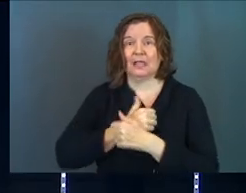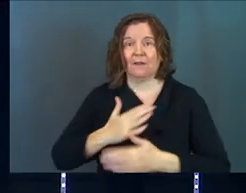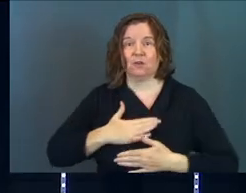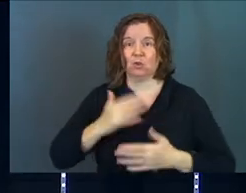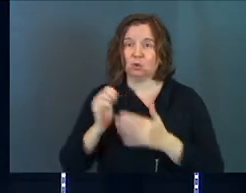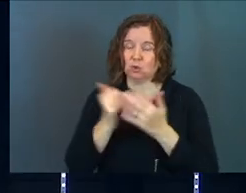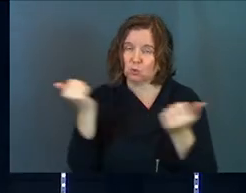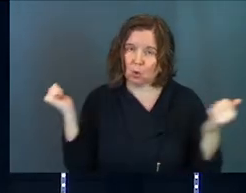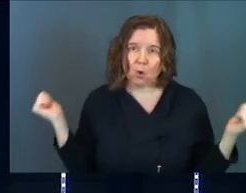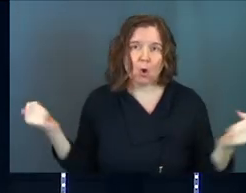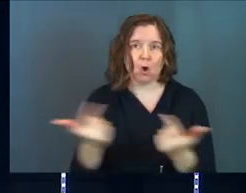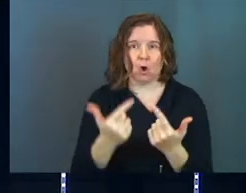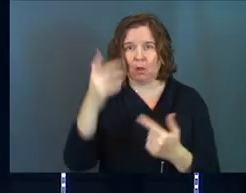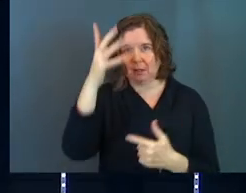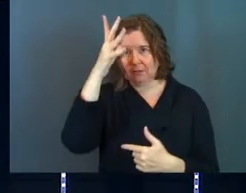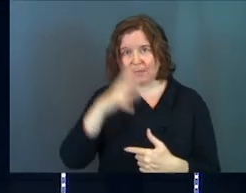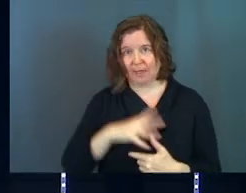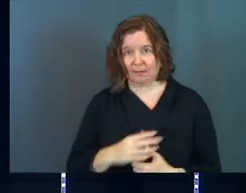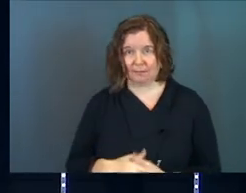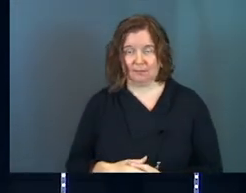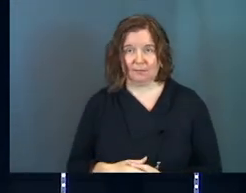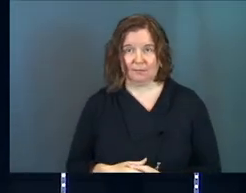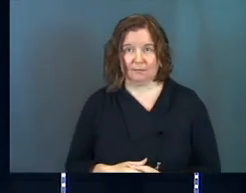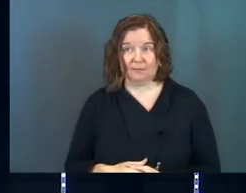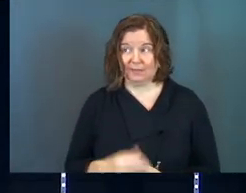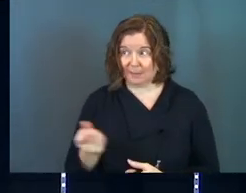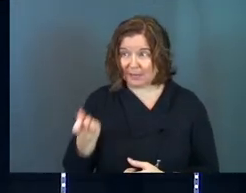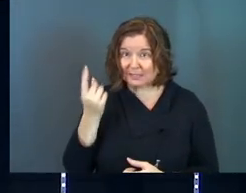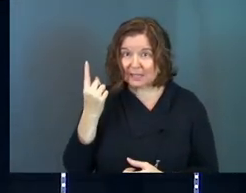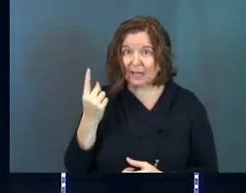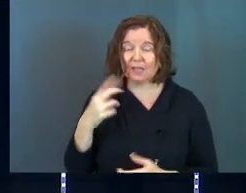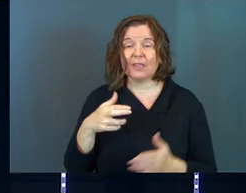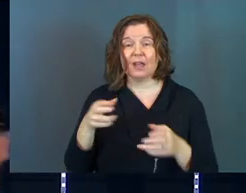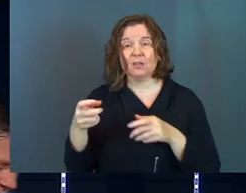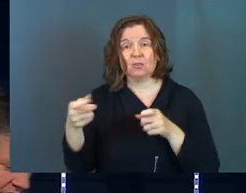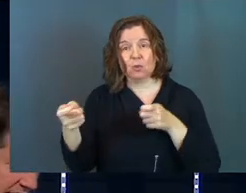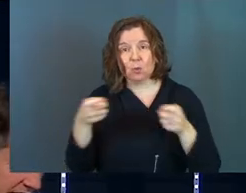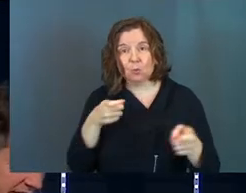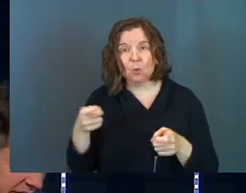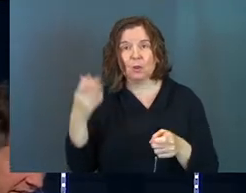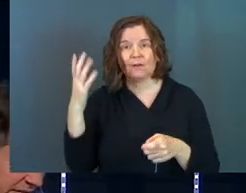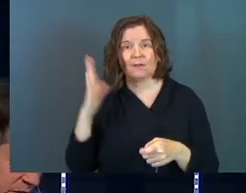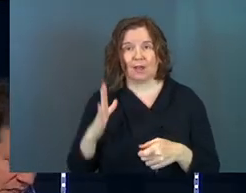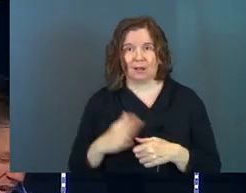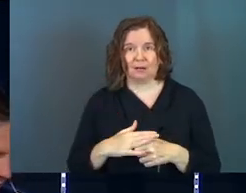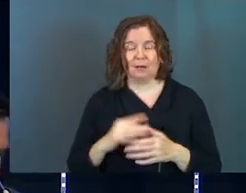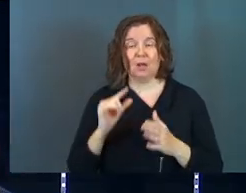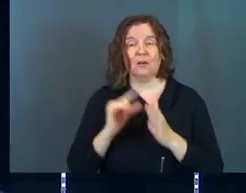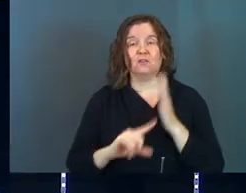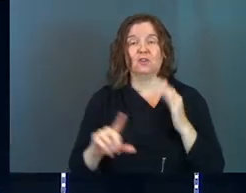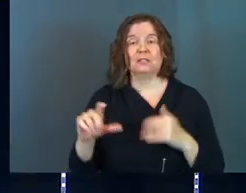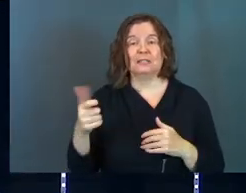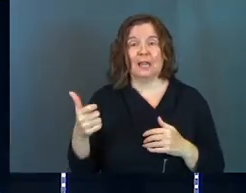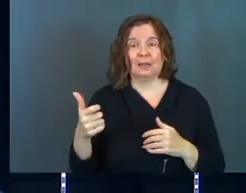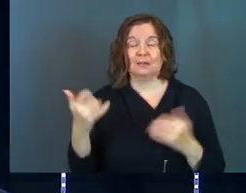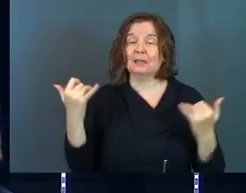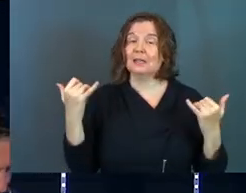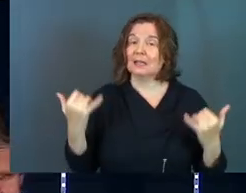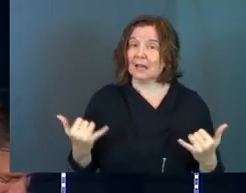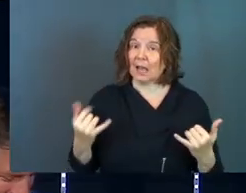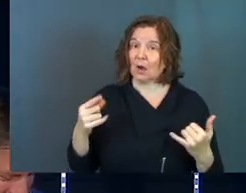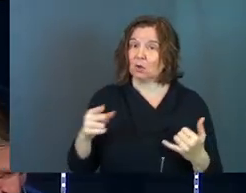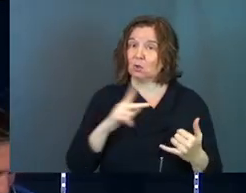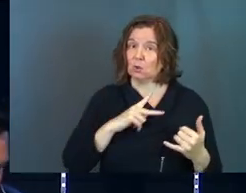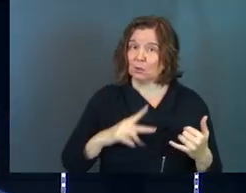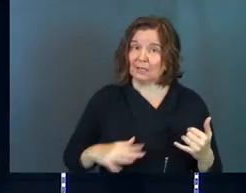joy to all mankind. Does that make sense? That's the rule of God. Verse 10, Now then,